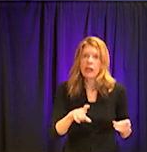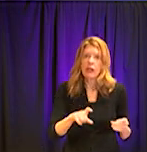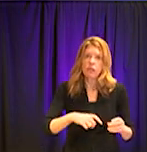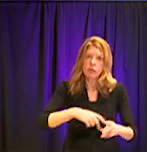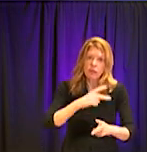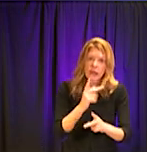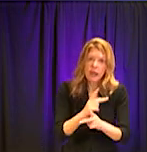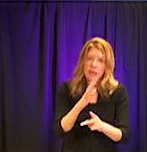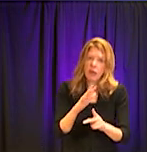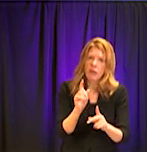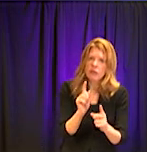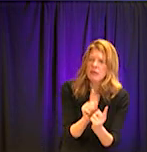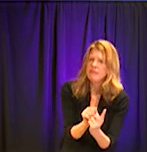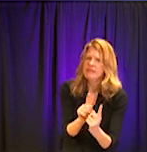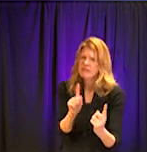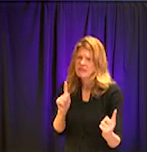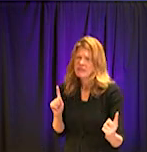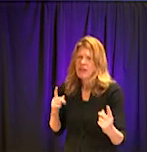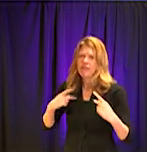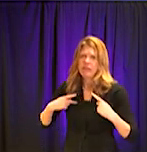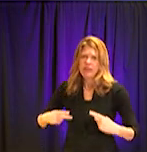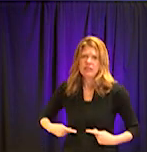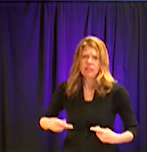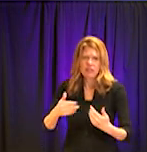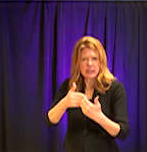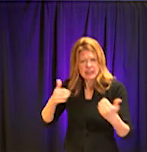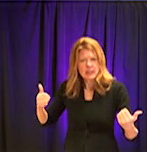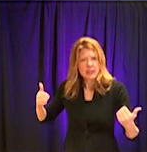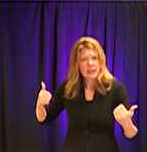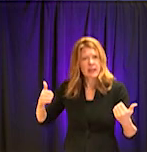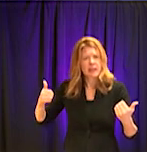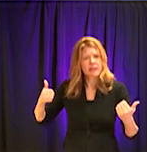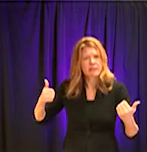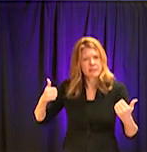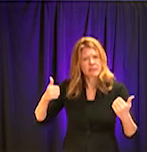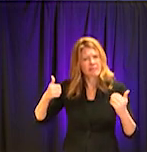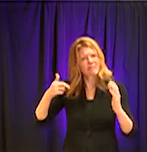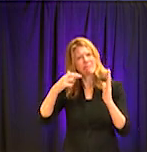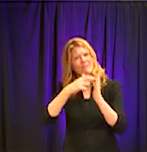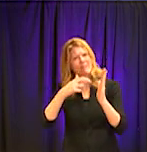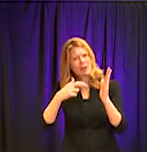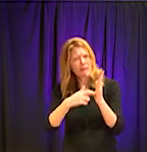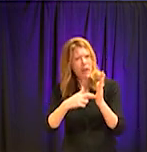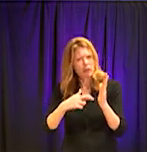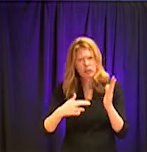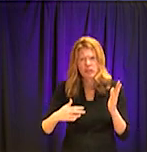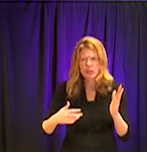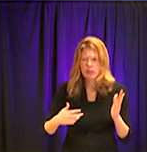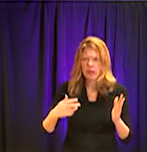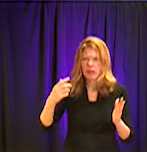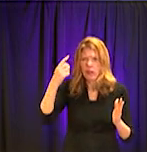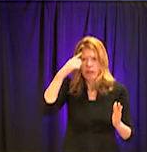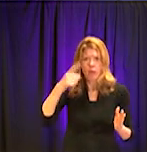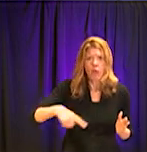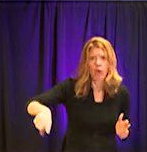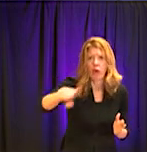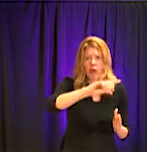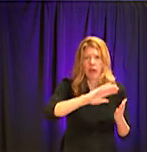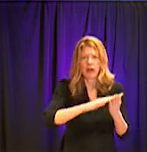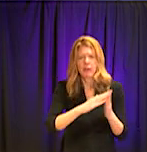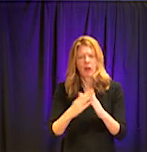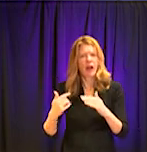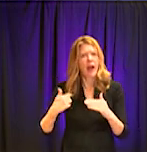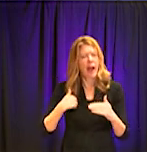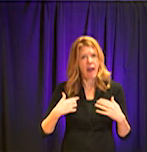uh, uh, physical distancing measures, um, to, uh, to try and slow the spread of the disease. I have the greatest confidence in, in our health